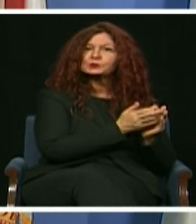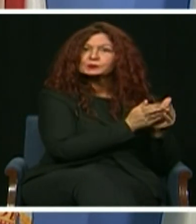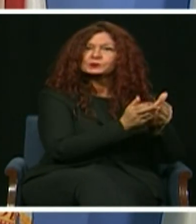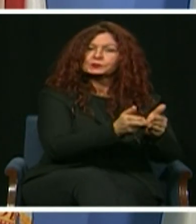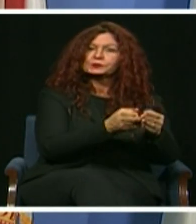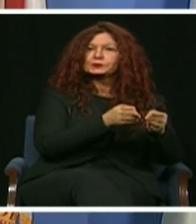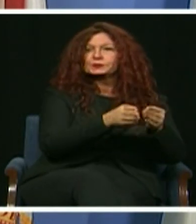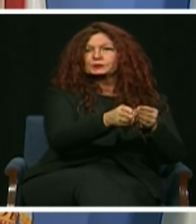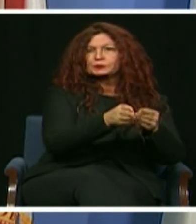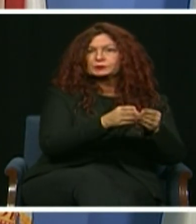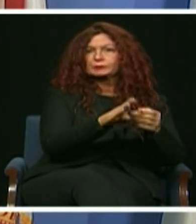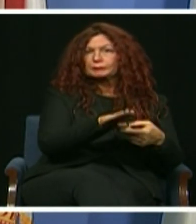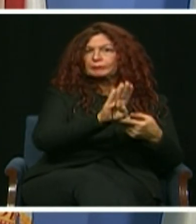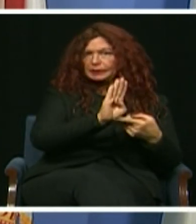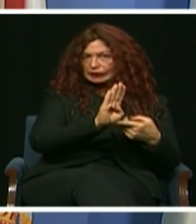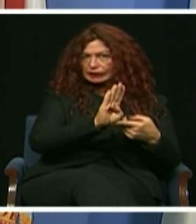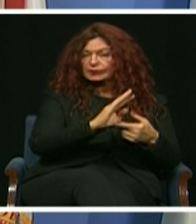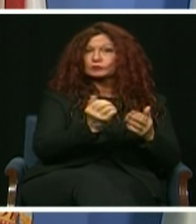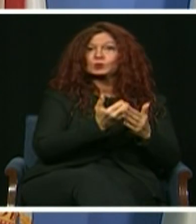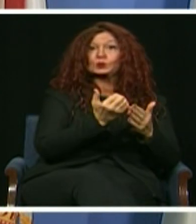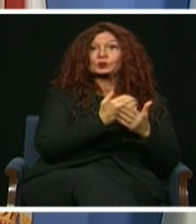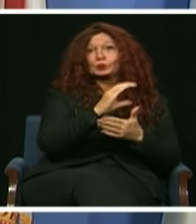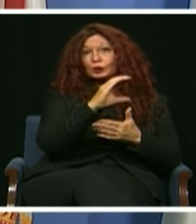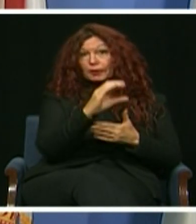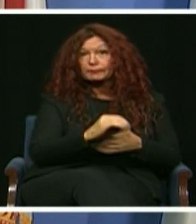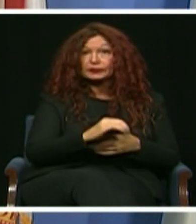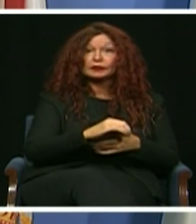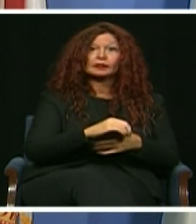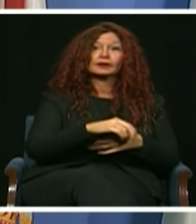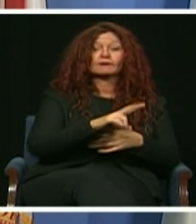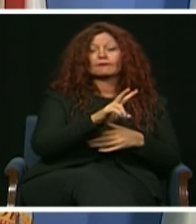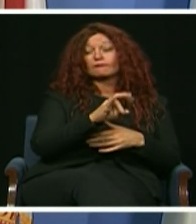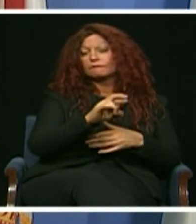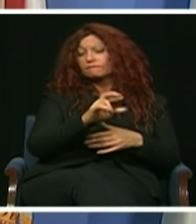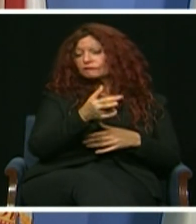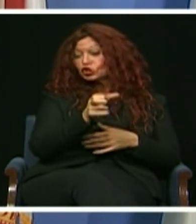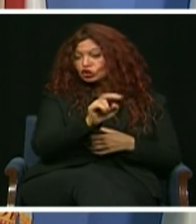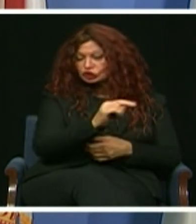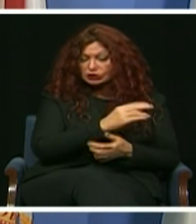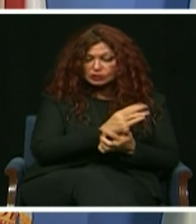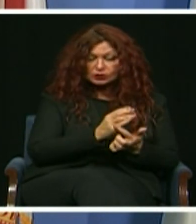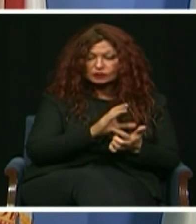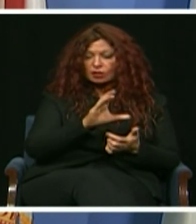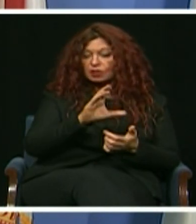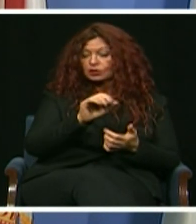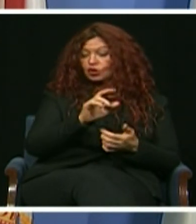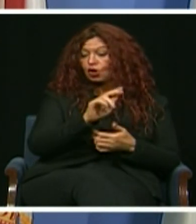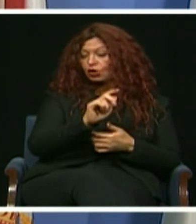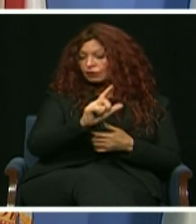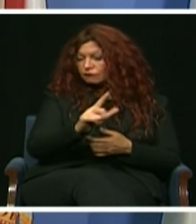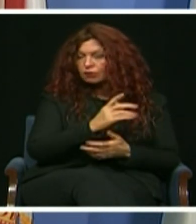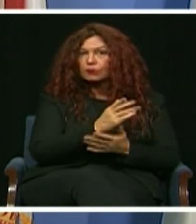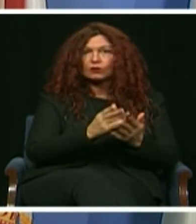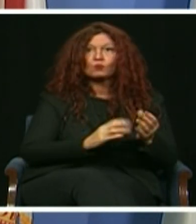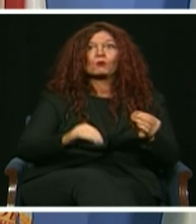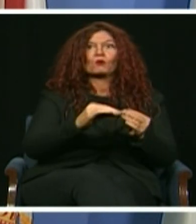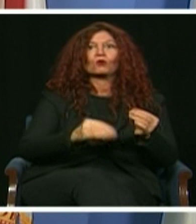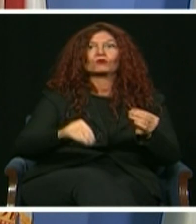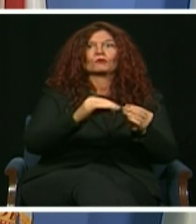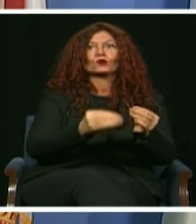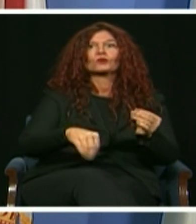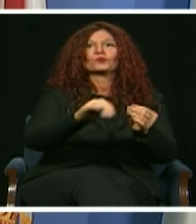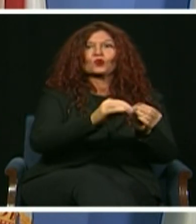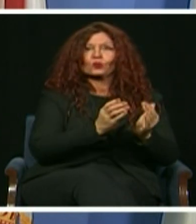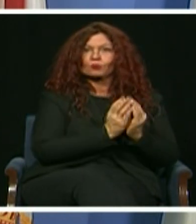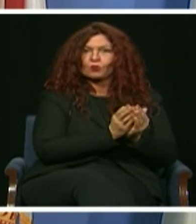on other terminals for companies, including Virgin Voyages and Carnival Cruises, laying the groundwork for significant growth as we usher in